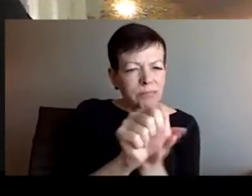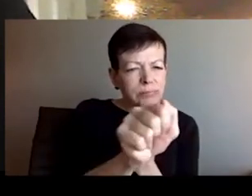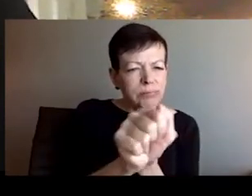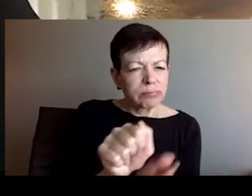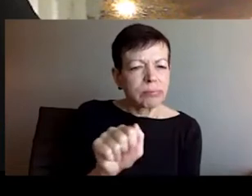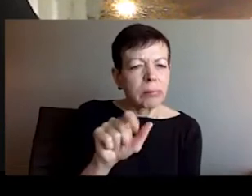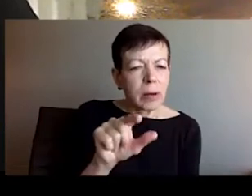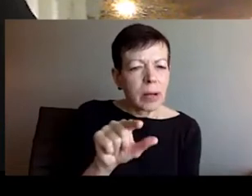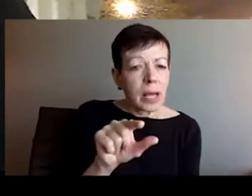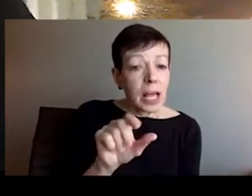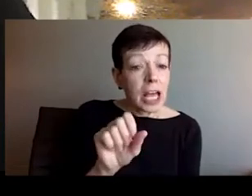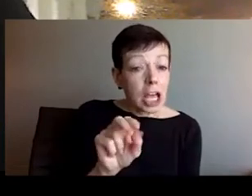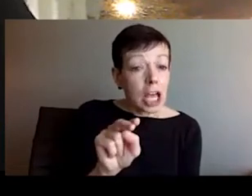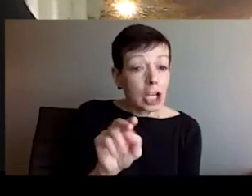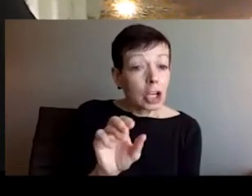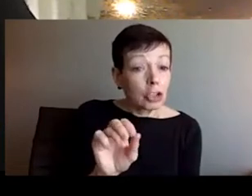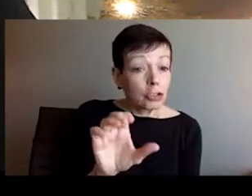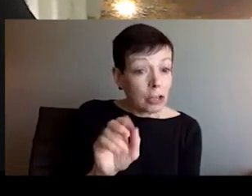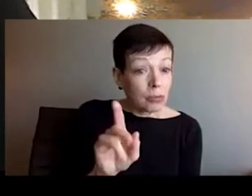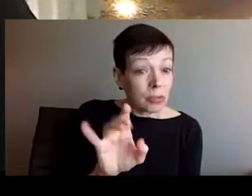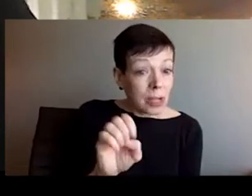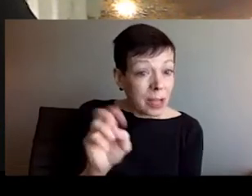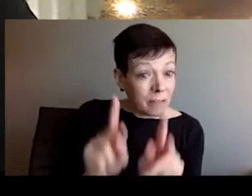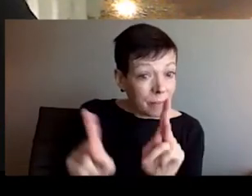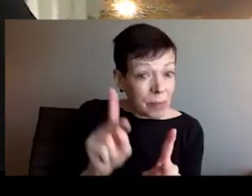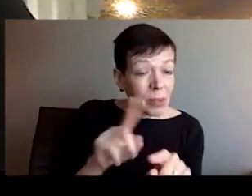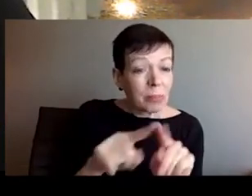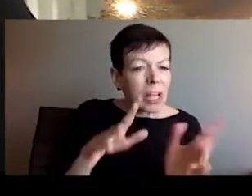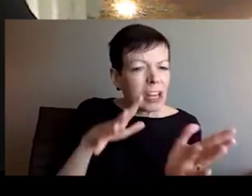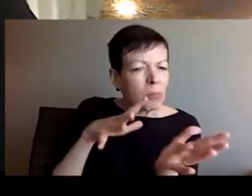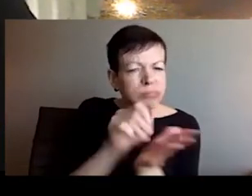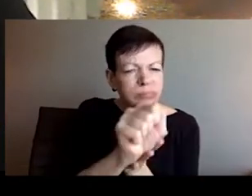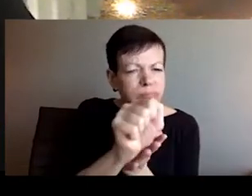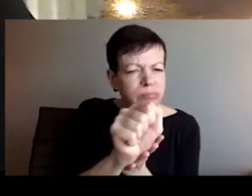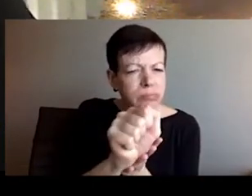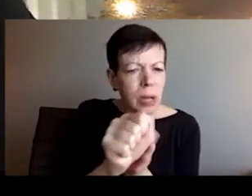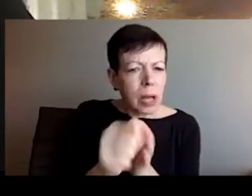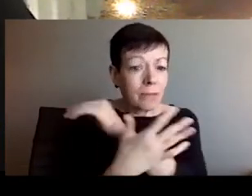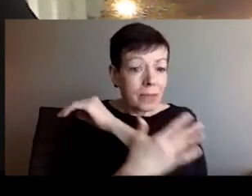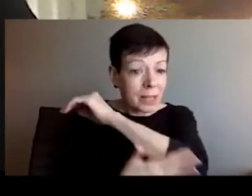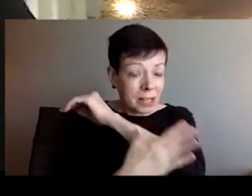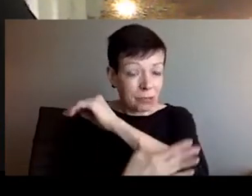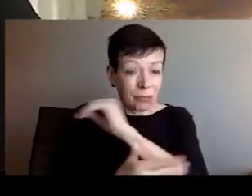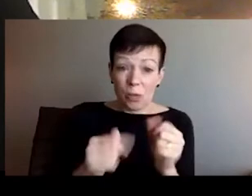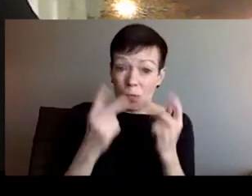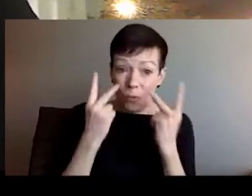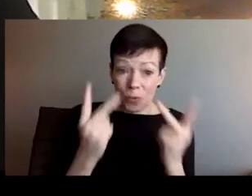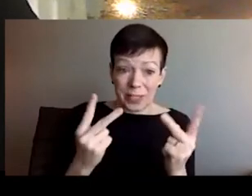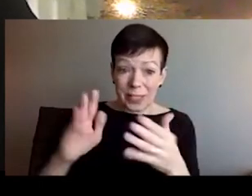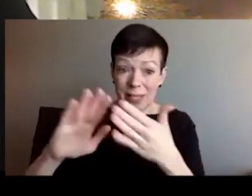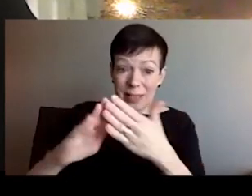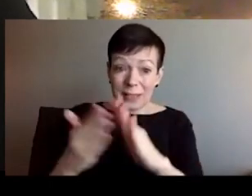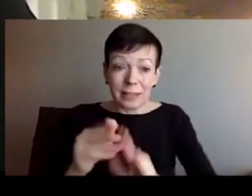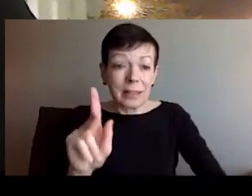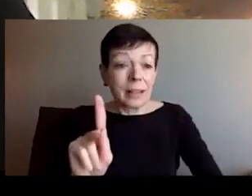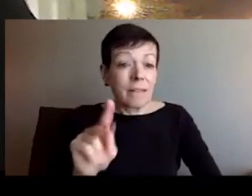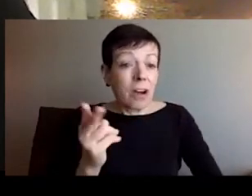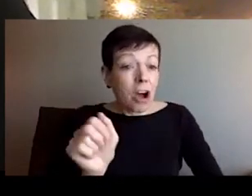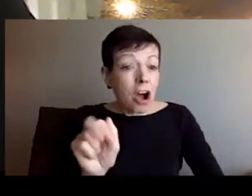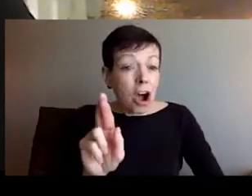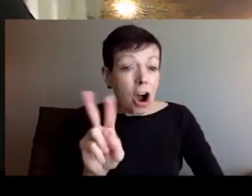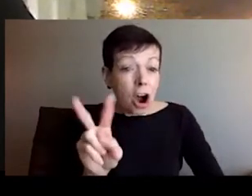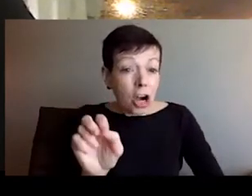occupation of Ukraine, or maybe some big part of its